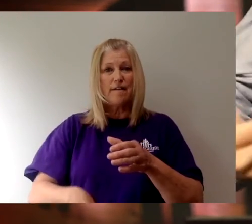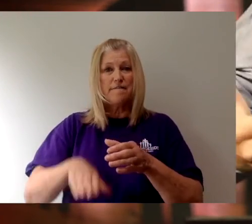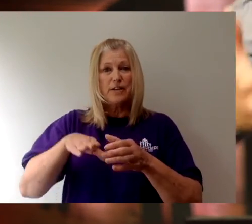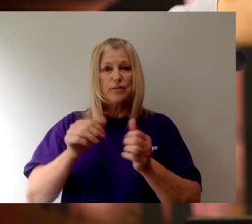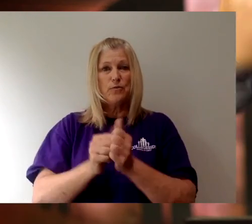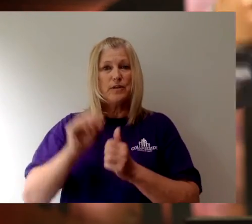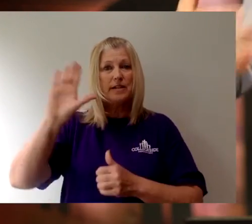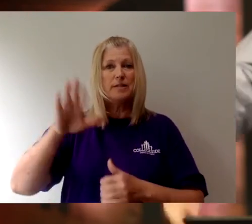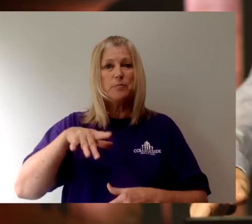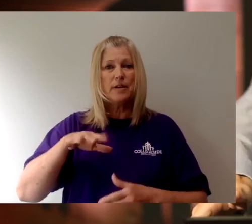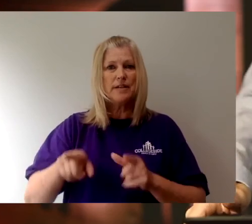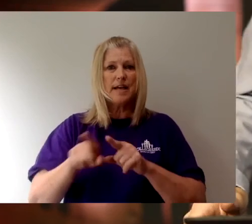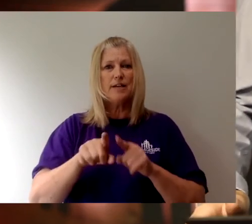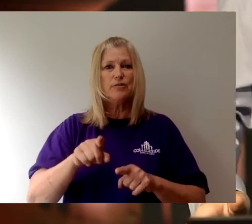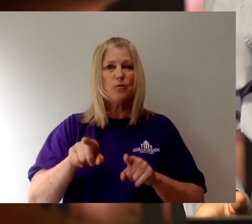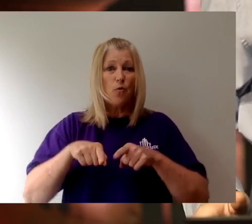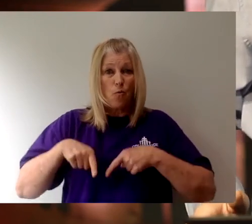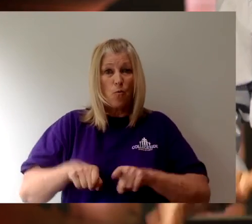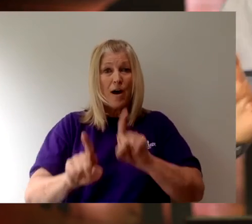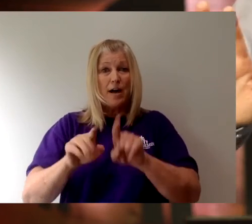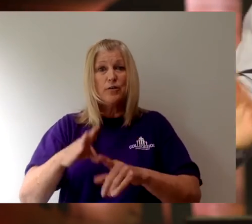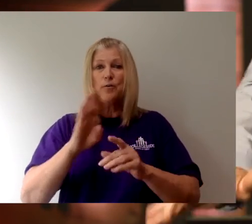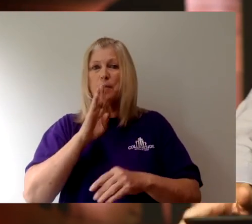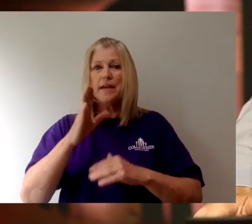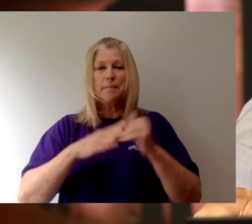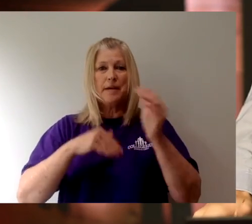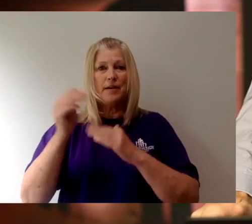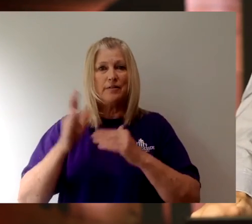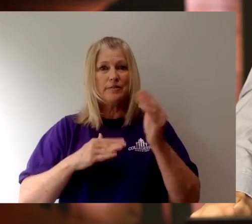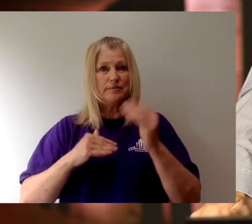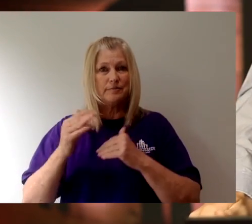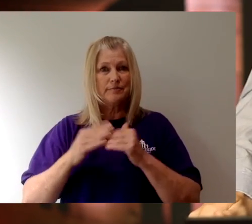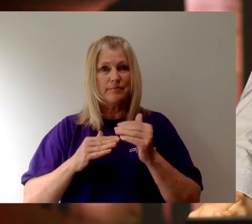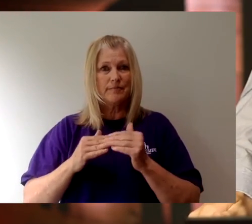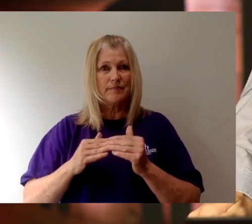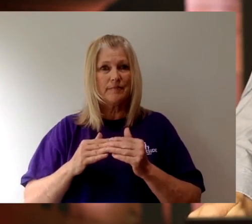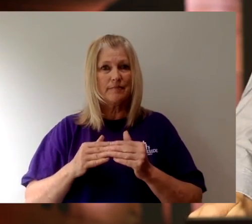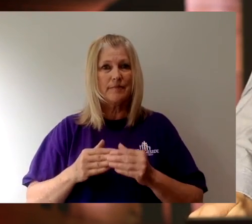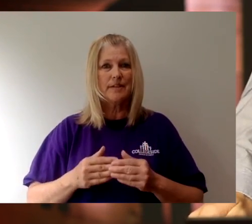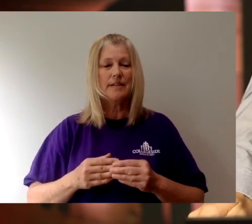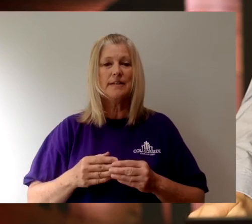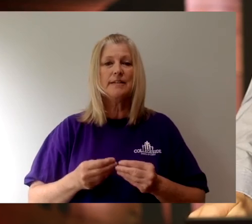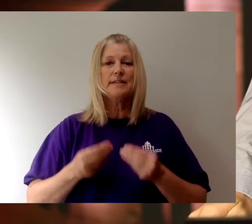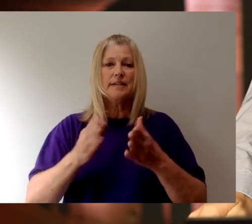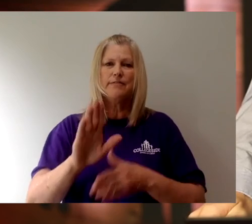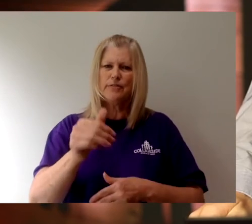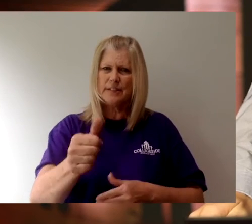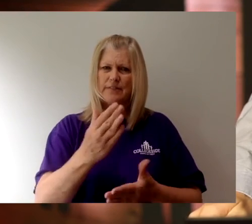are being built. Take a breath. Give yourself some grace.